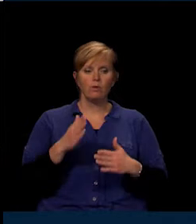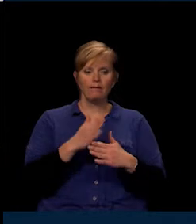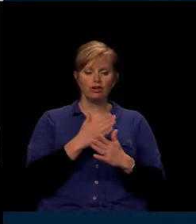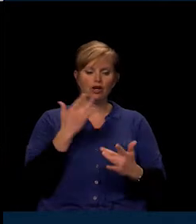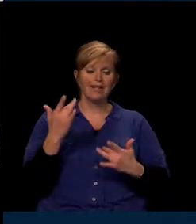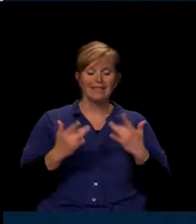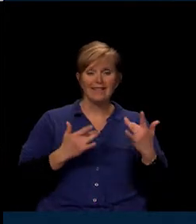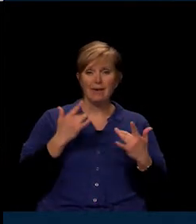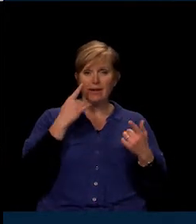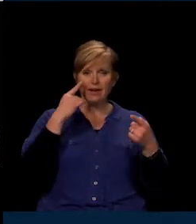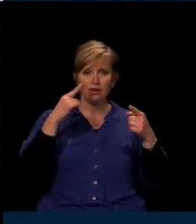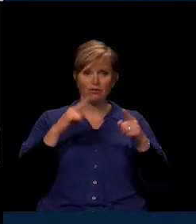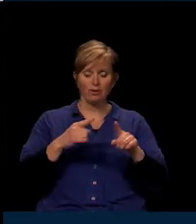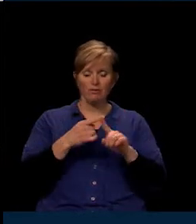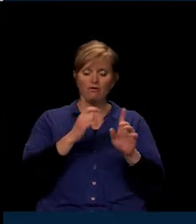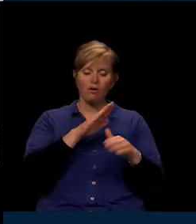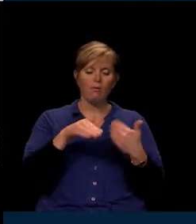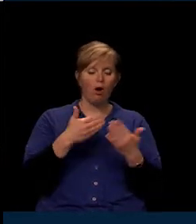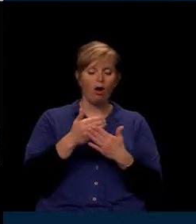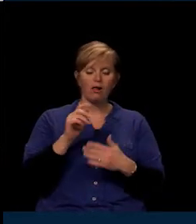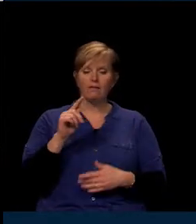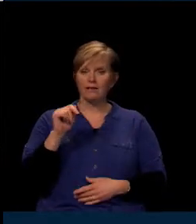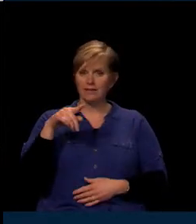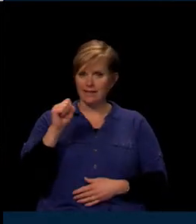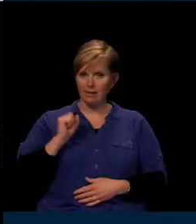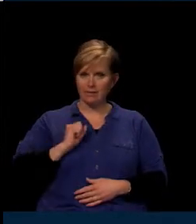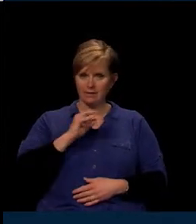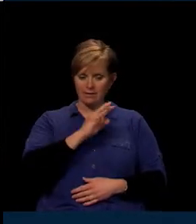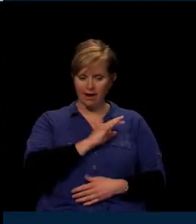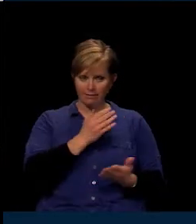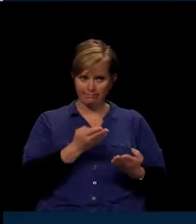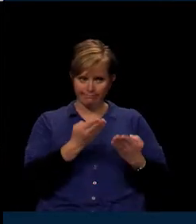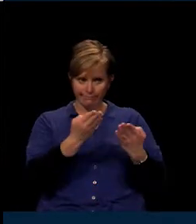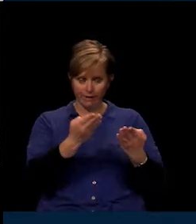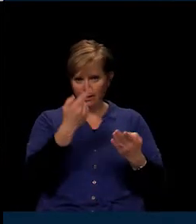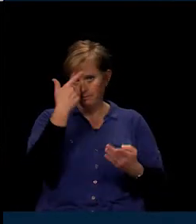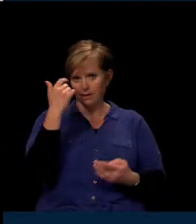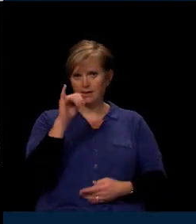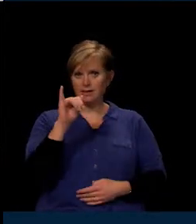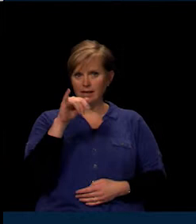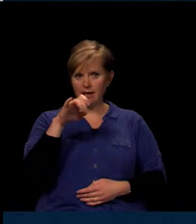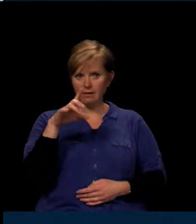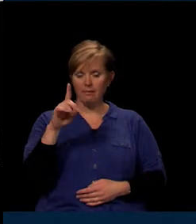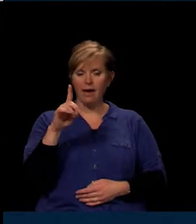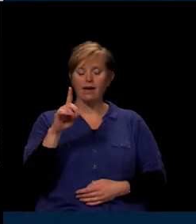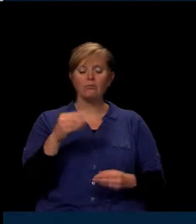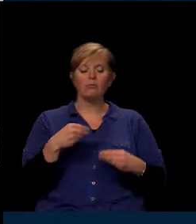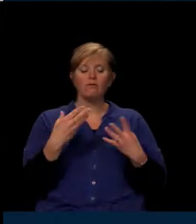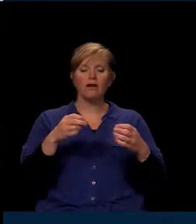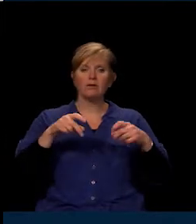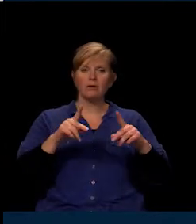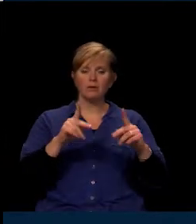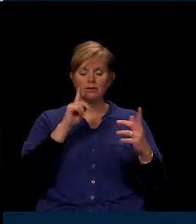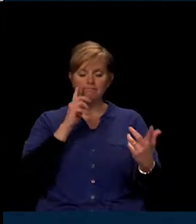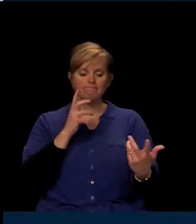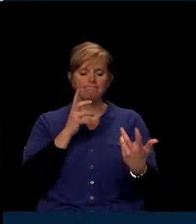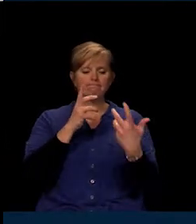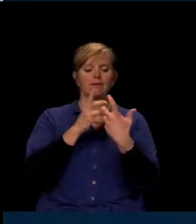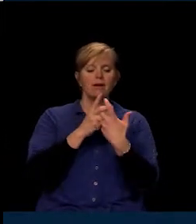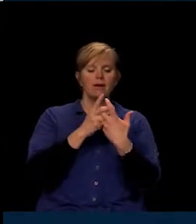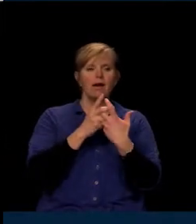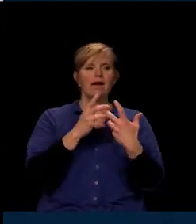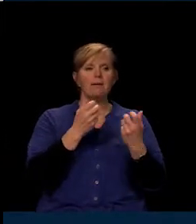our TAP staff for this proposal to the board as the iPad provides opportunities to engage students in cross-curricular learning